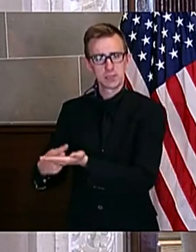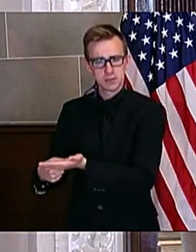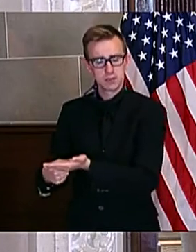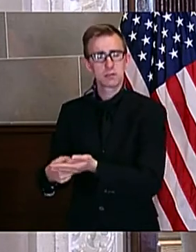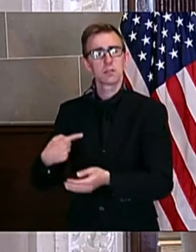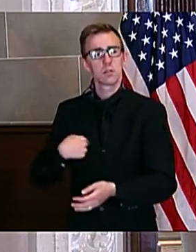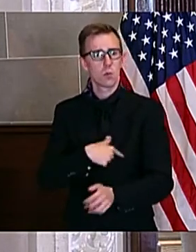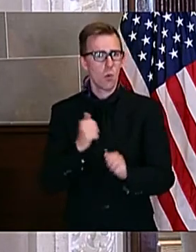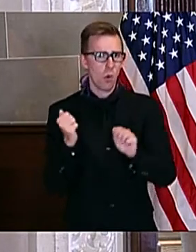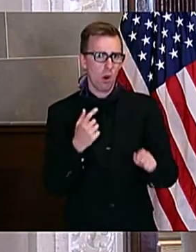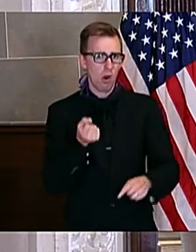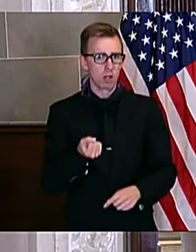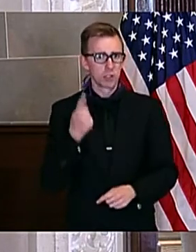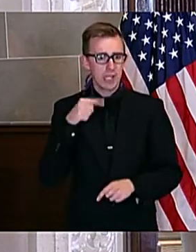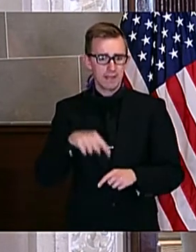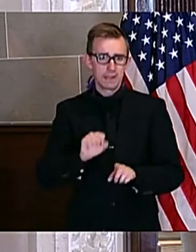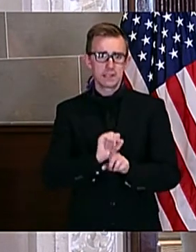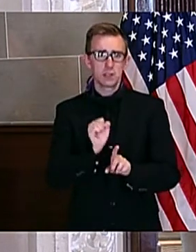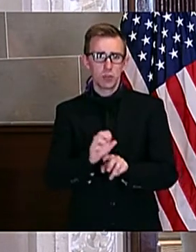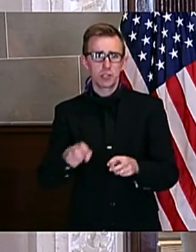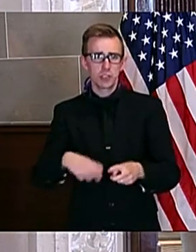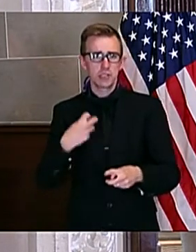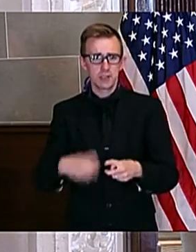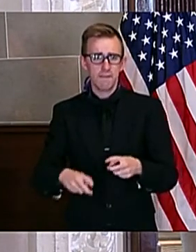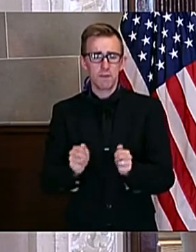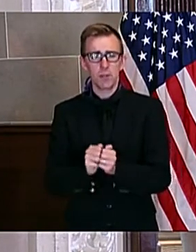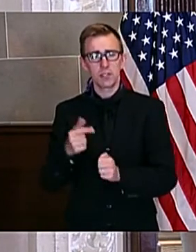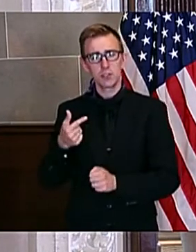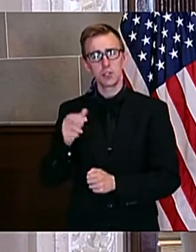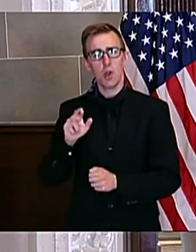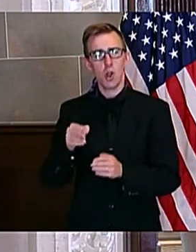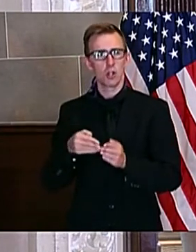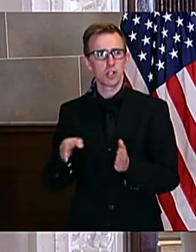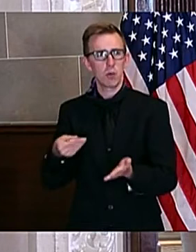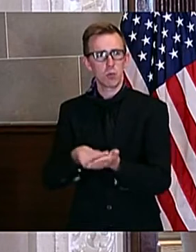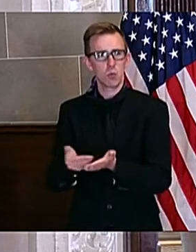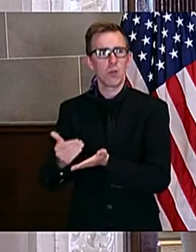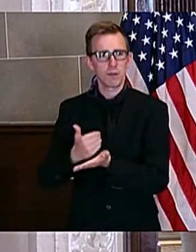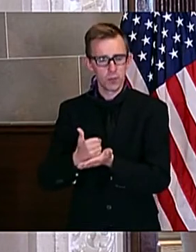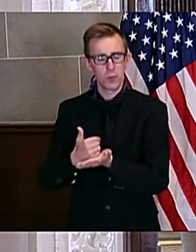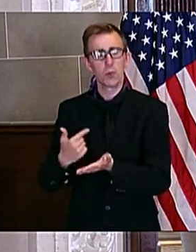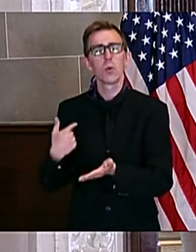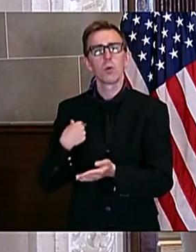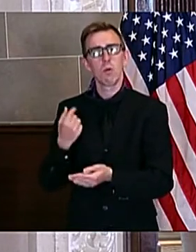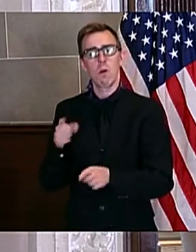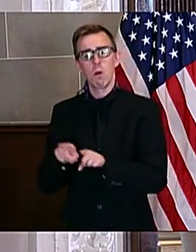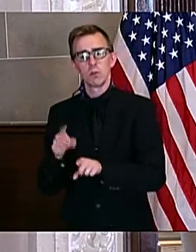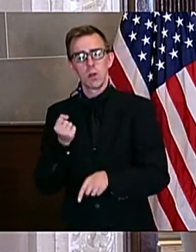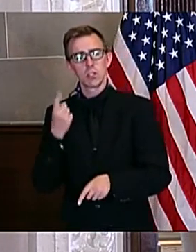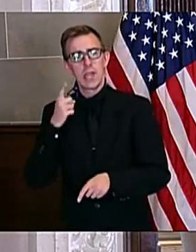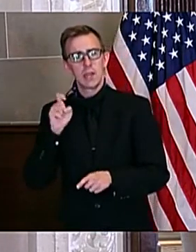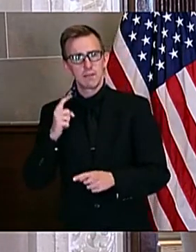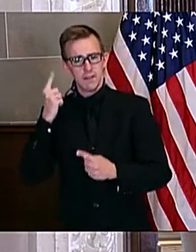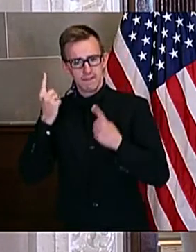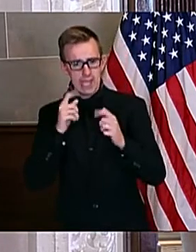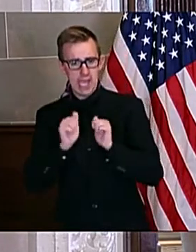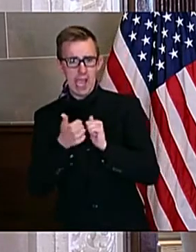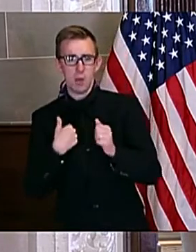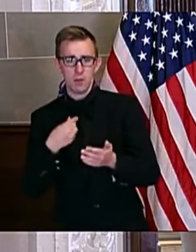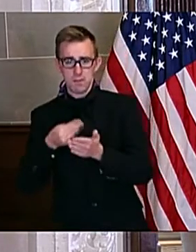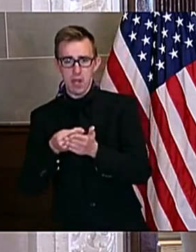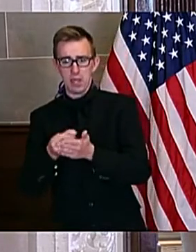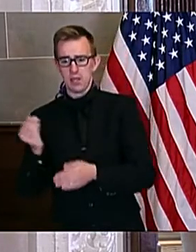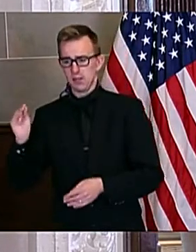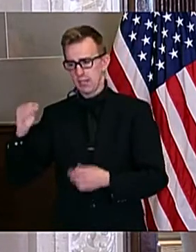while we all understand the difficult situation we're in with general revenue, we also understand how important it will be to be thoughtful and how we apply other